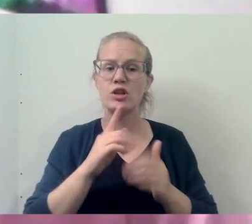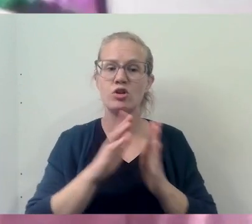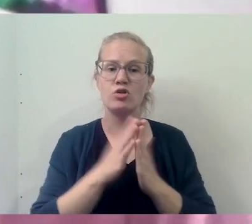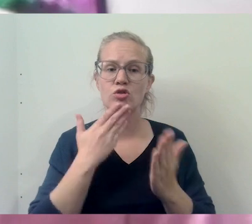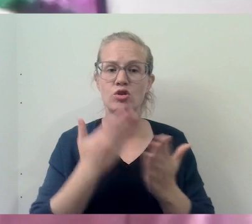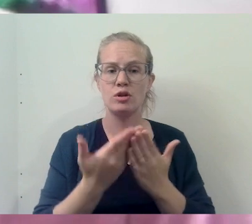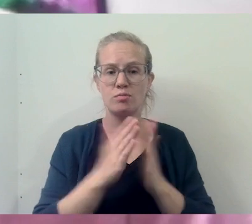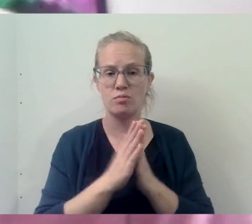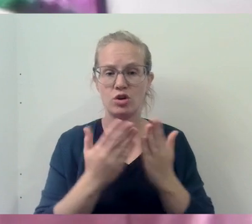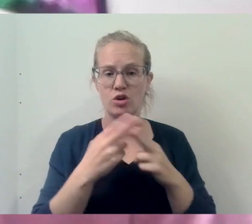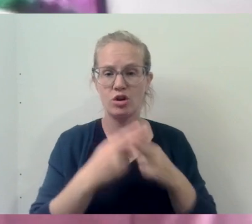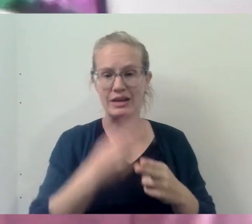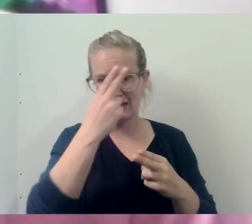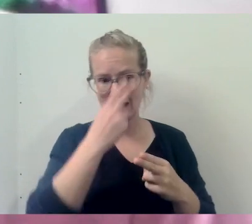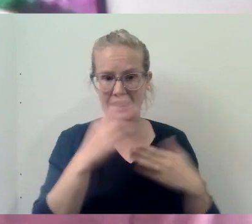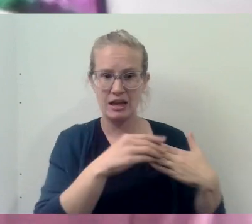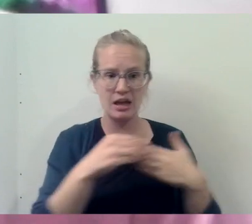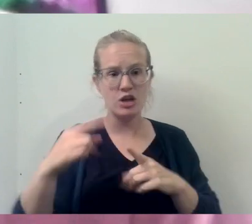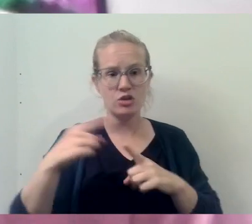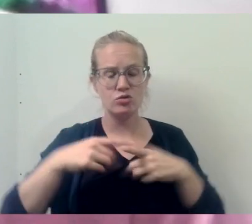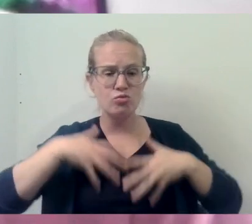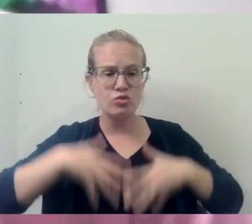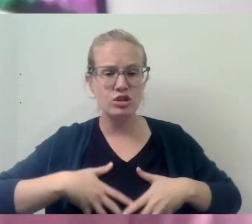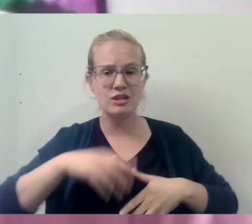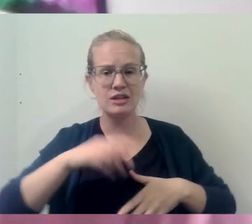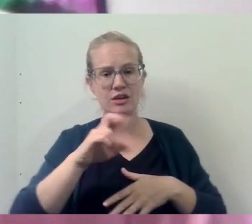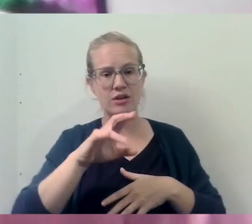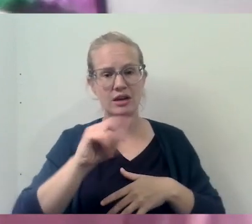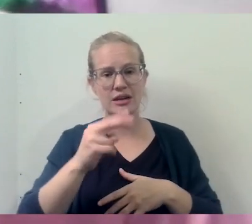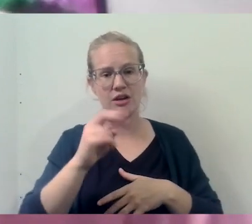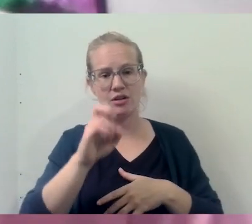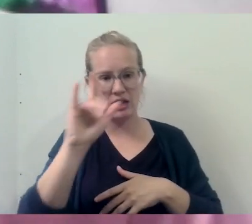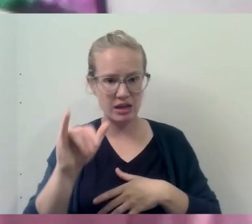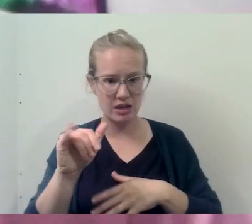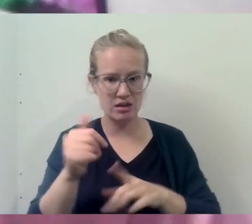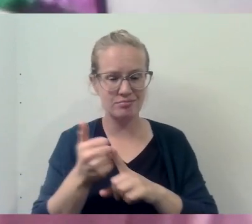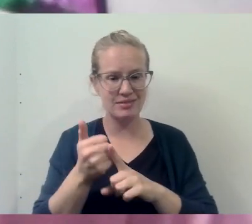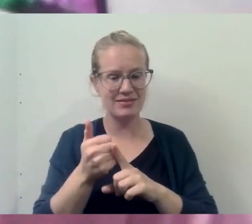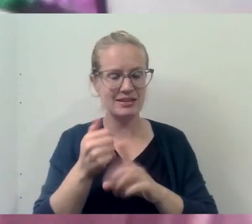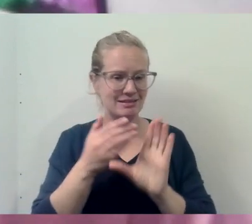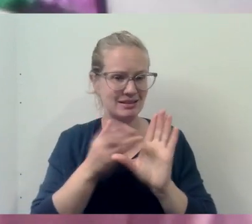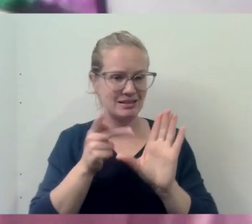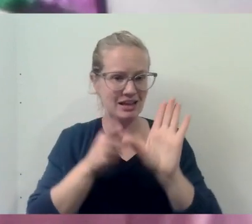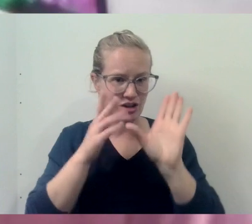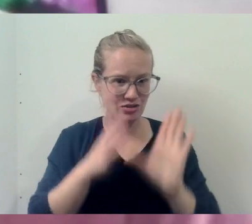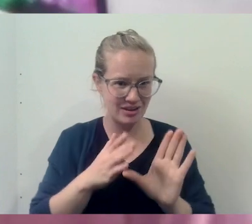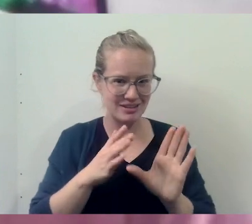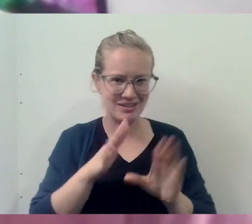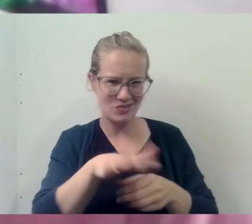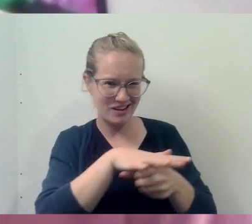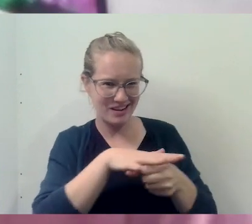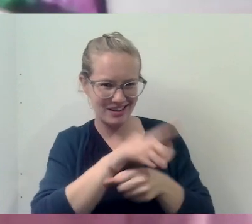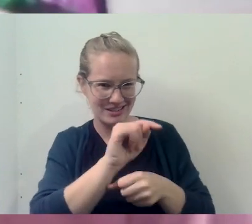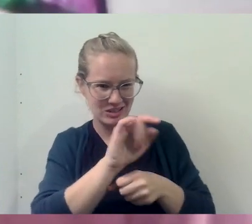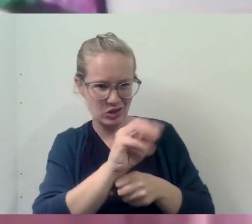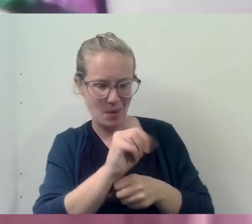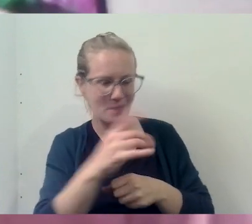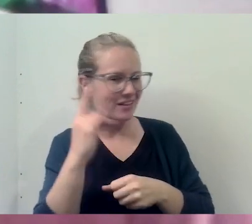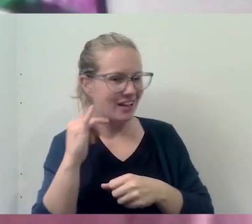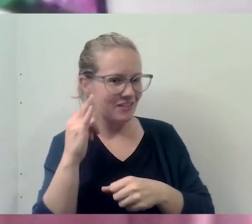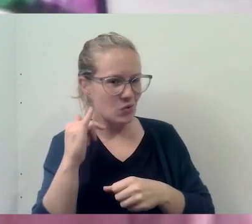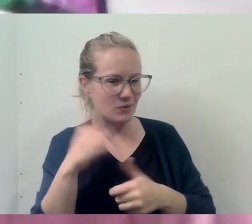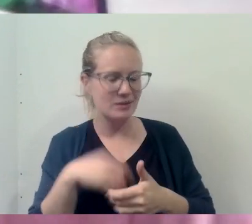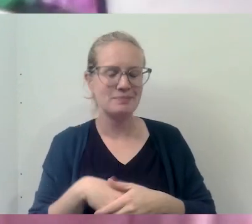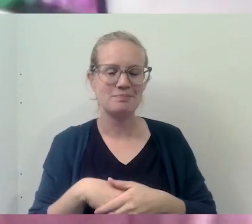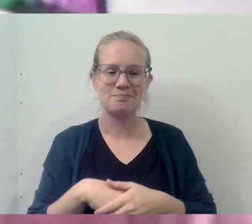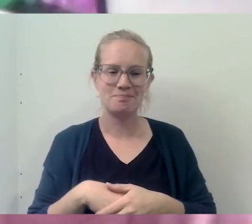called the Catholic guide to depression by Aaron Carrity, who's a psychiatrist in your neck of the woods, Tom, out there in California.